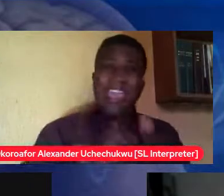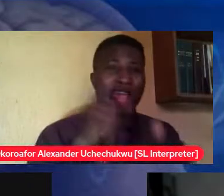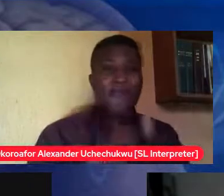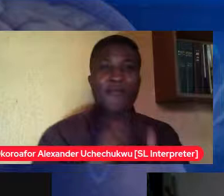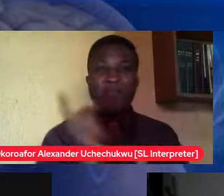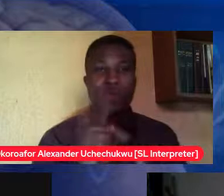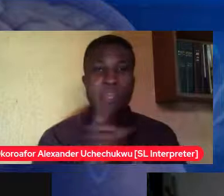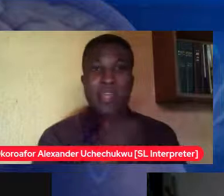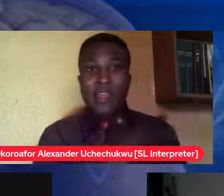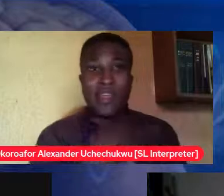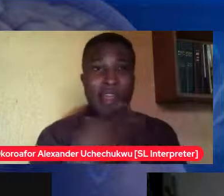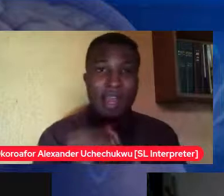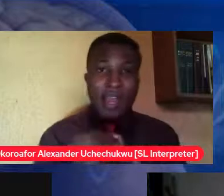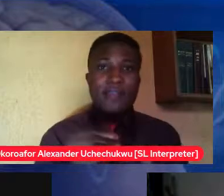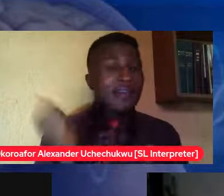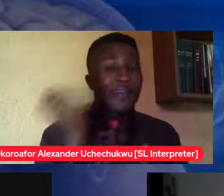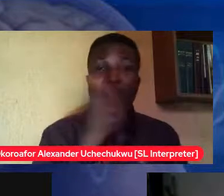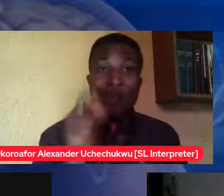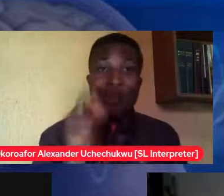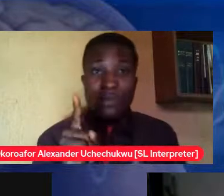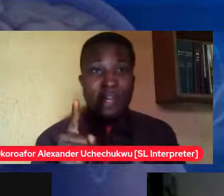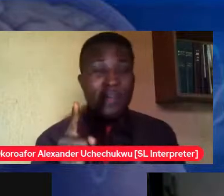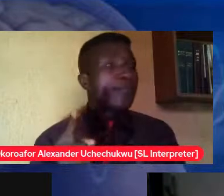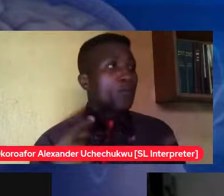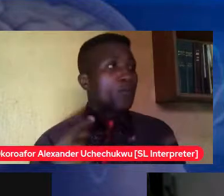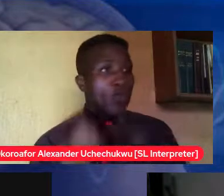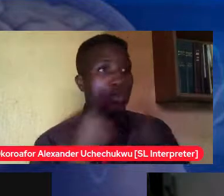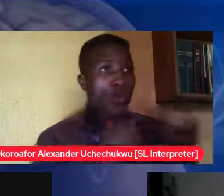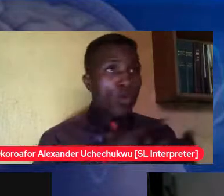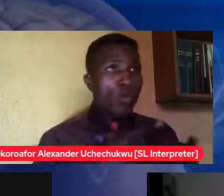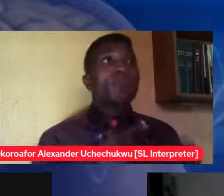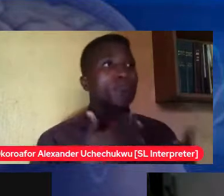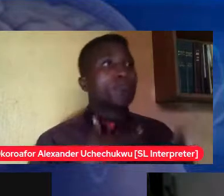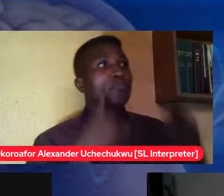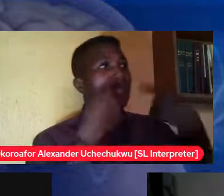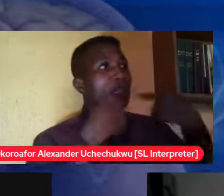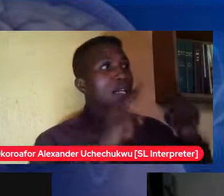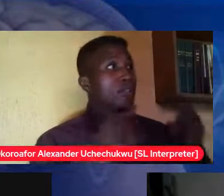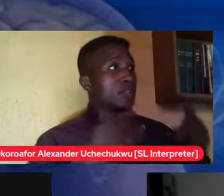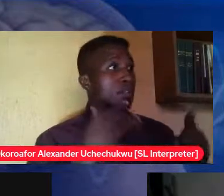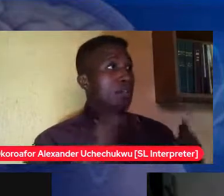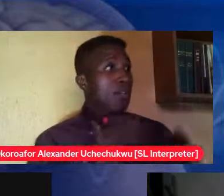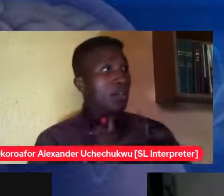cautious we are now saying please our son has come he's going to flip your switches over but that's it